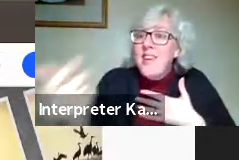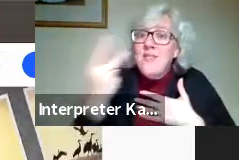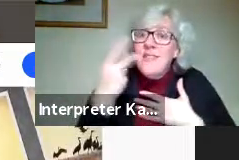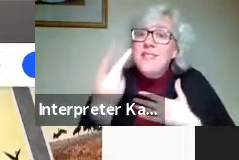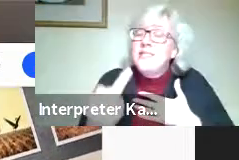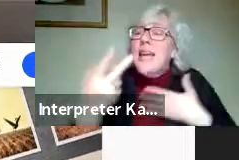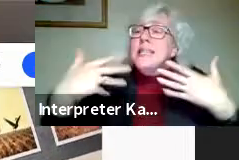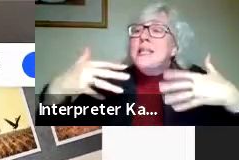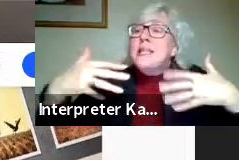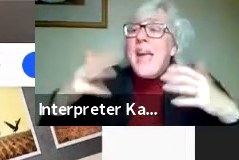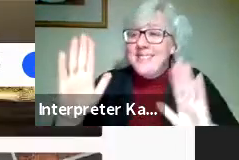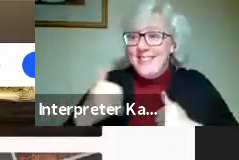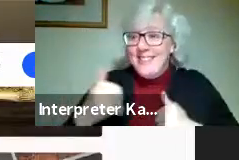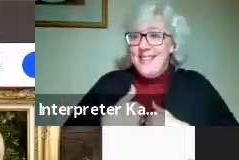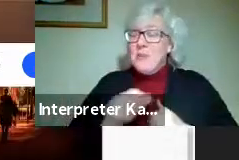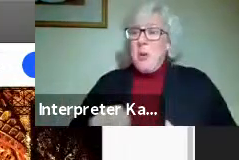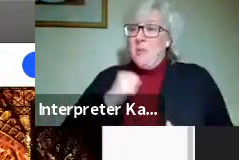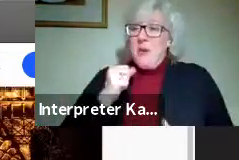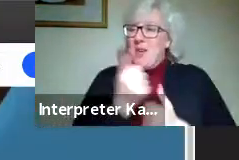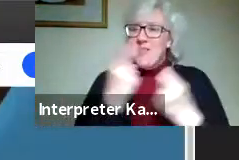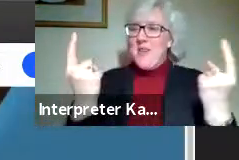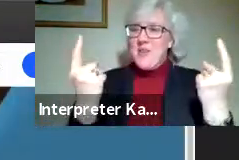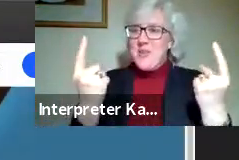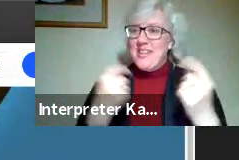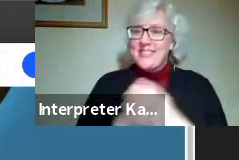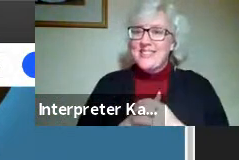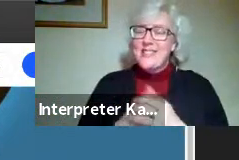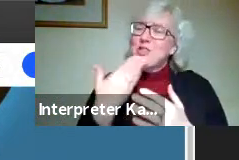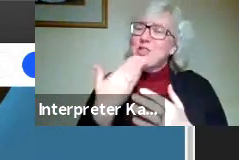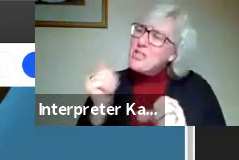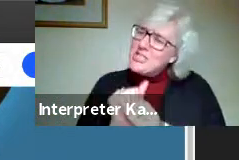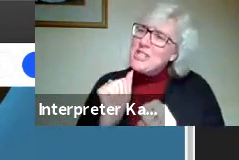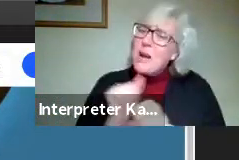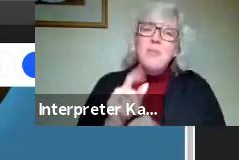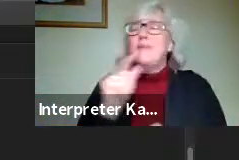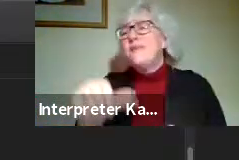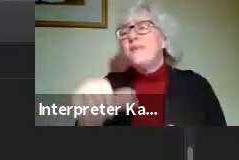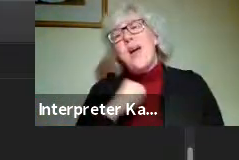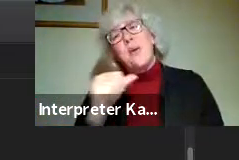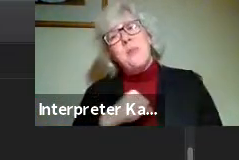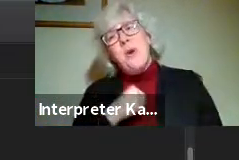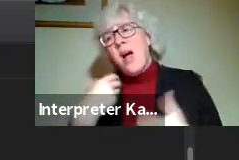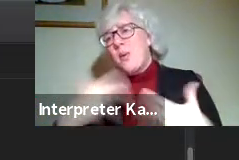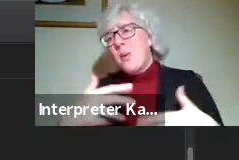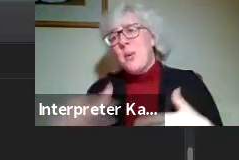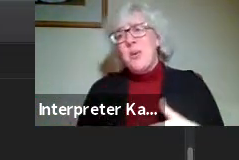it's just amazing to me. I'm so proud of everyone. Good job, everyone. Very proud of everyone.